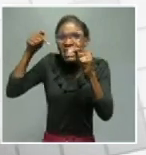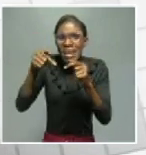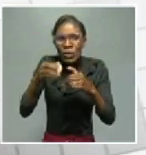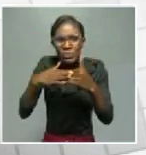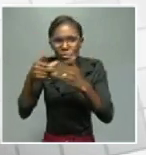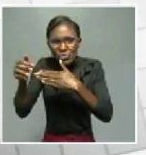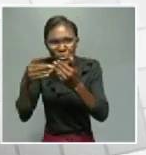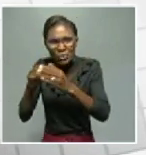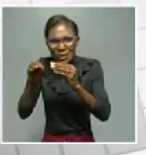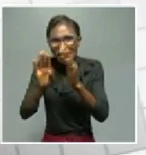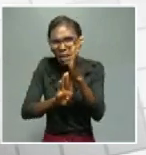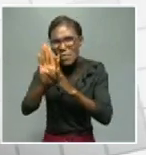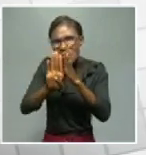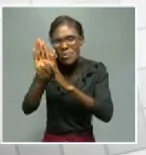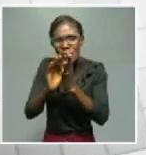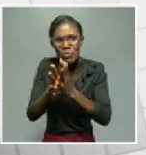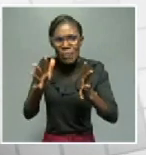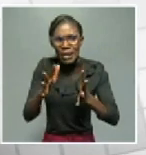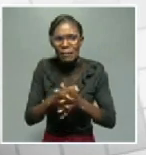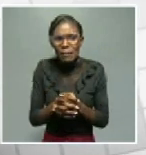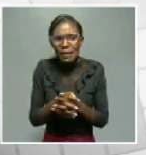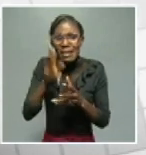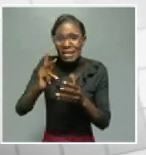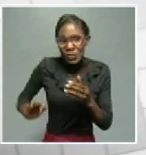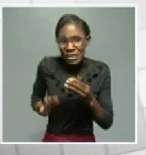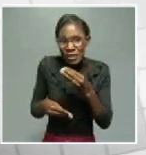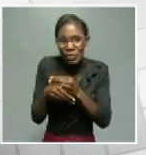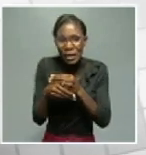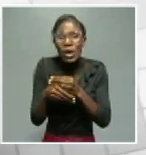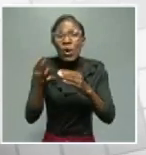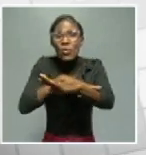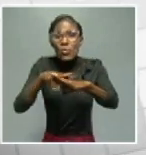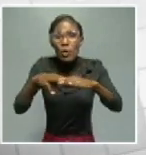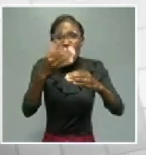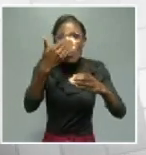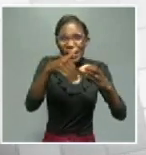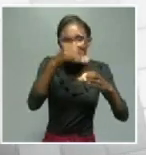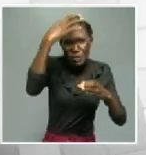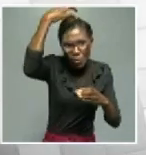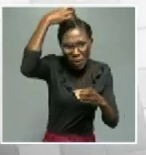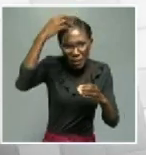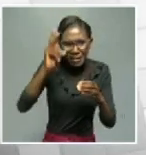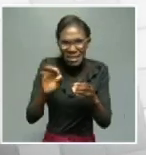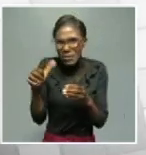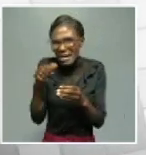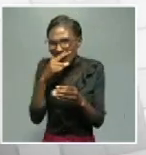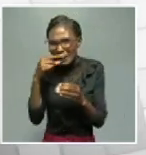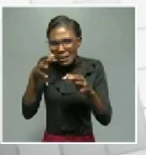low-volume steel. To add to that, the road between Okahanja and Okonjasu as well,